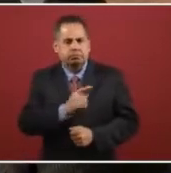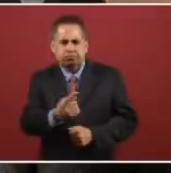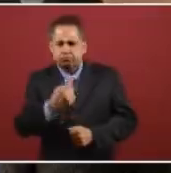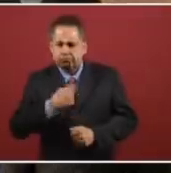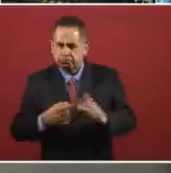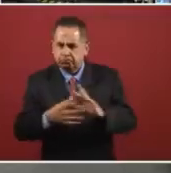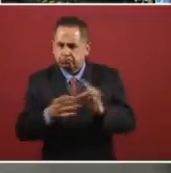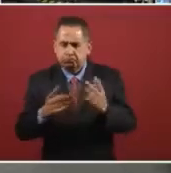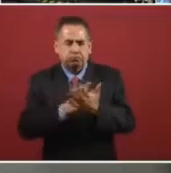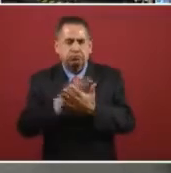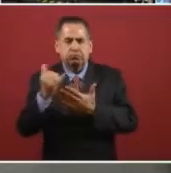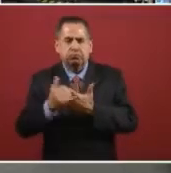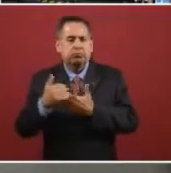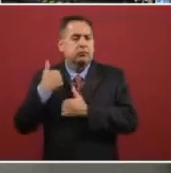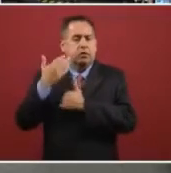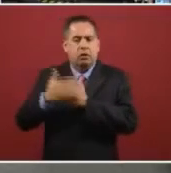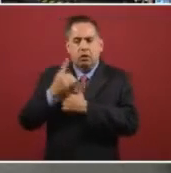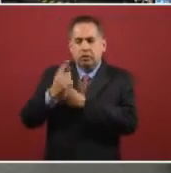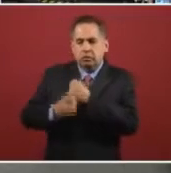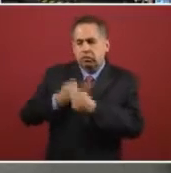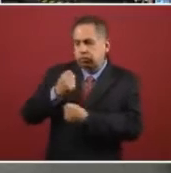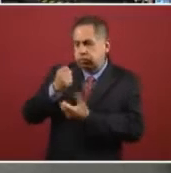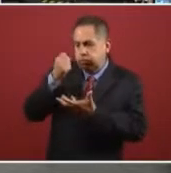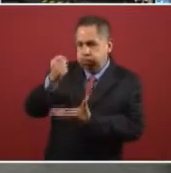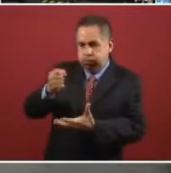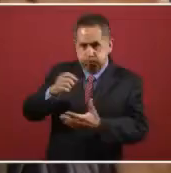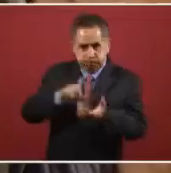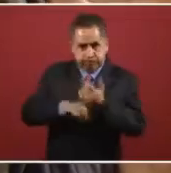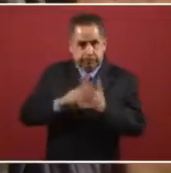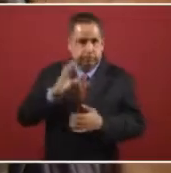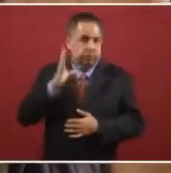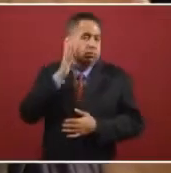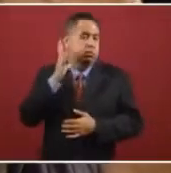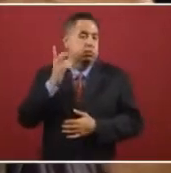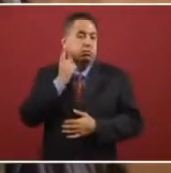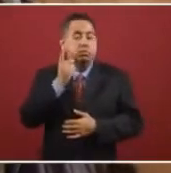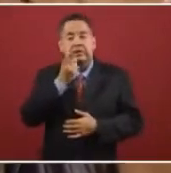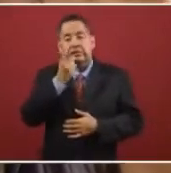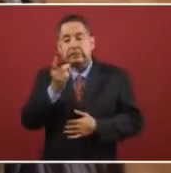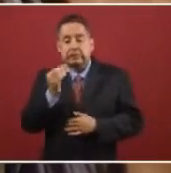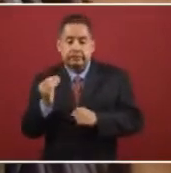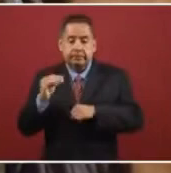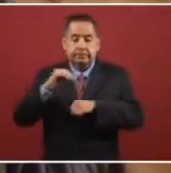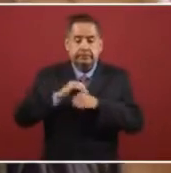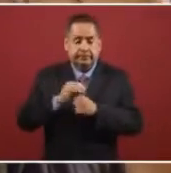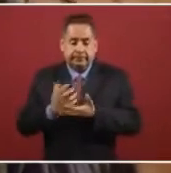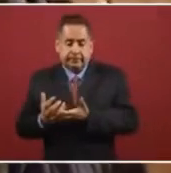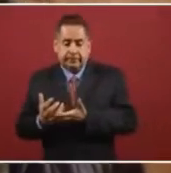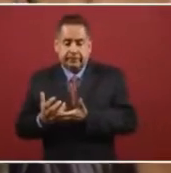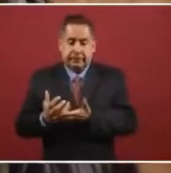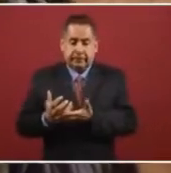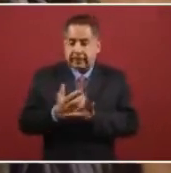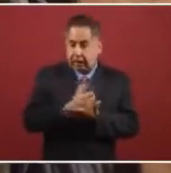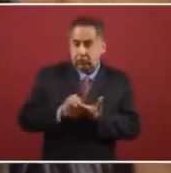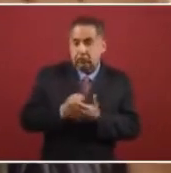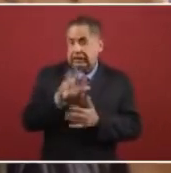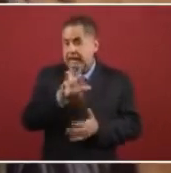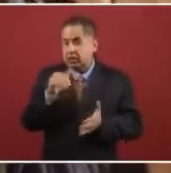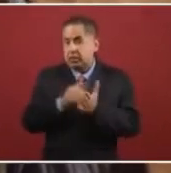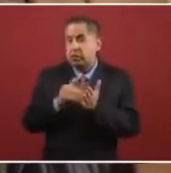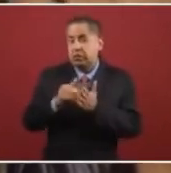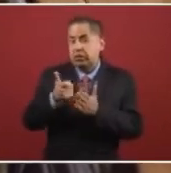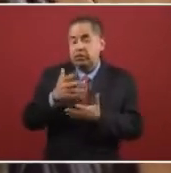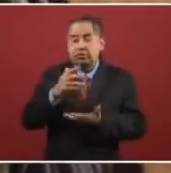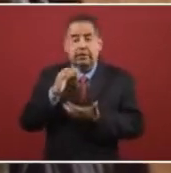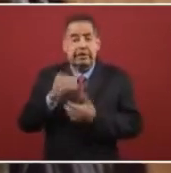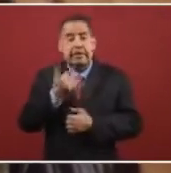So can you let us know about the budget? They said that there was an increase in the, uh,